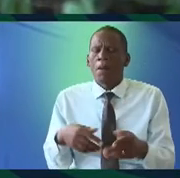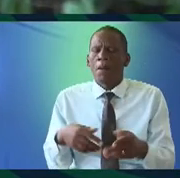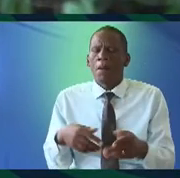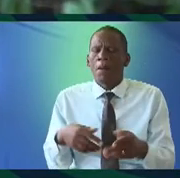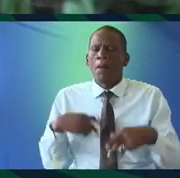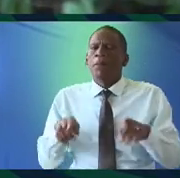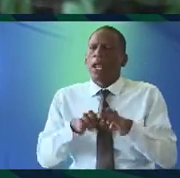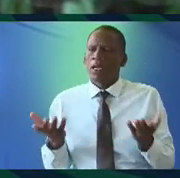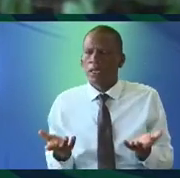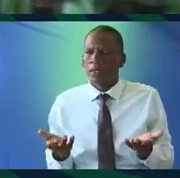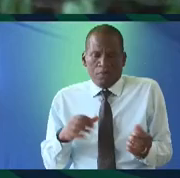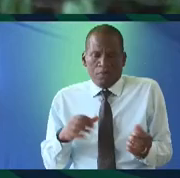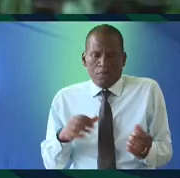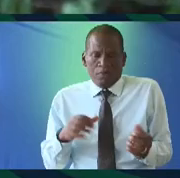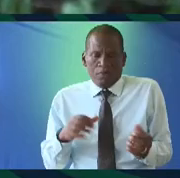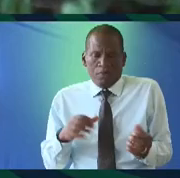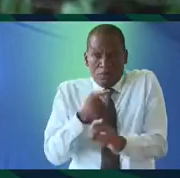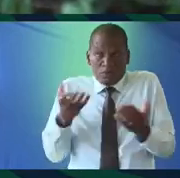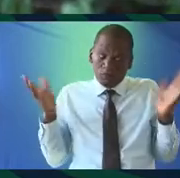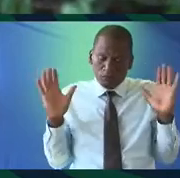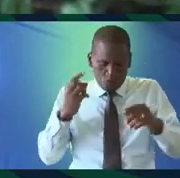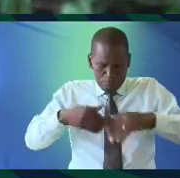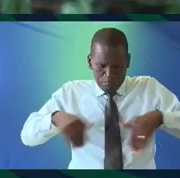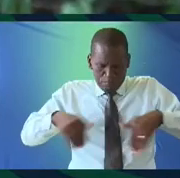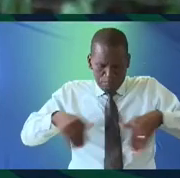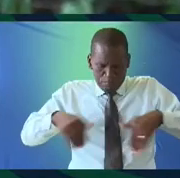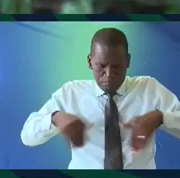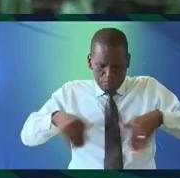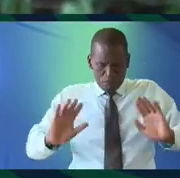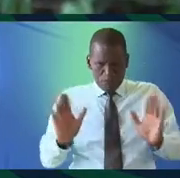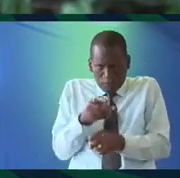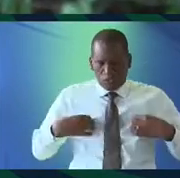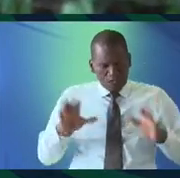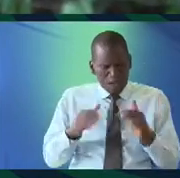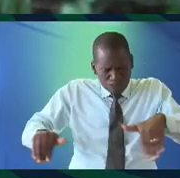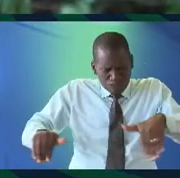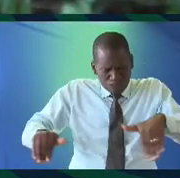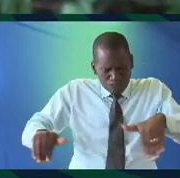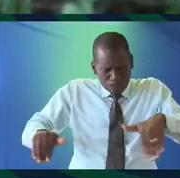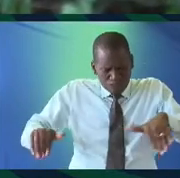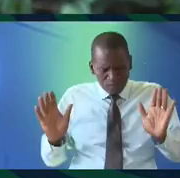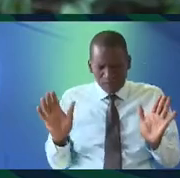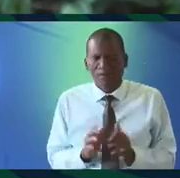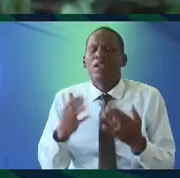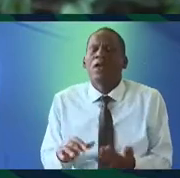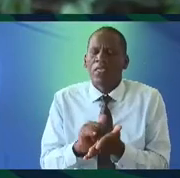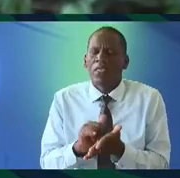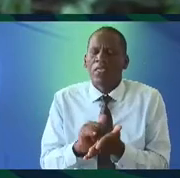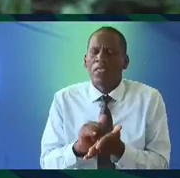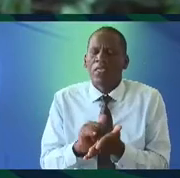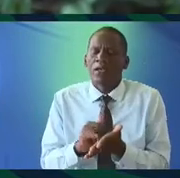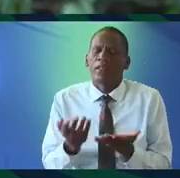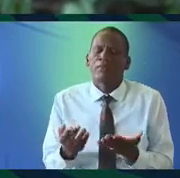people are like I am not I can't it is not me who will wear it exactly and